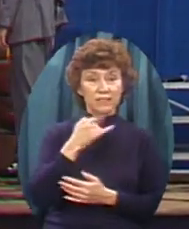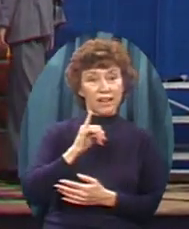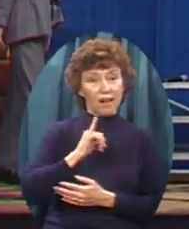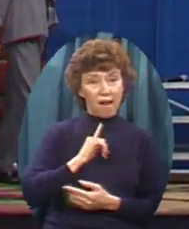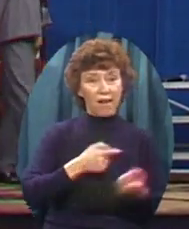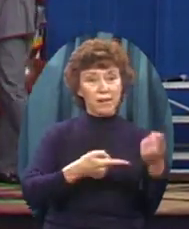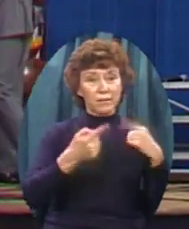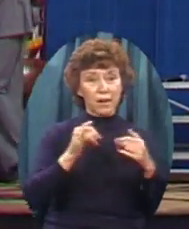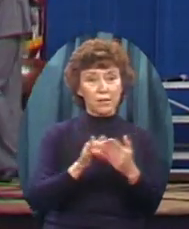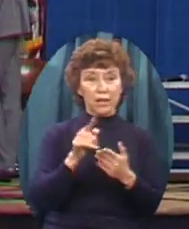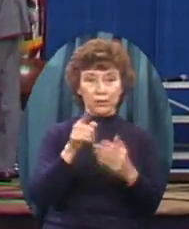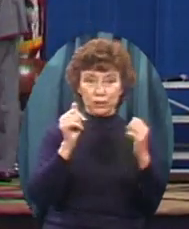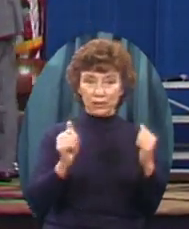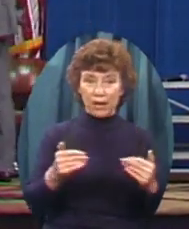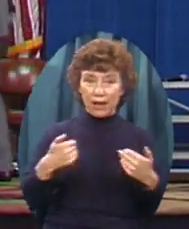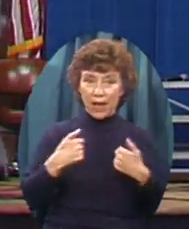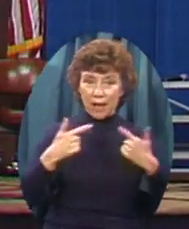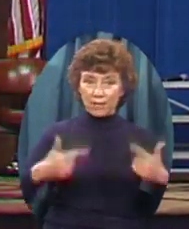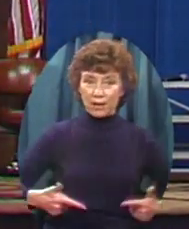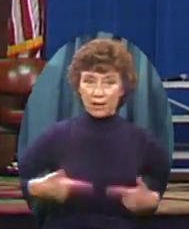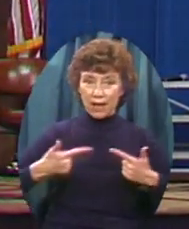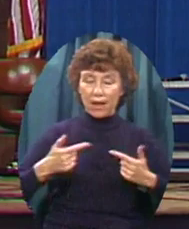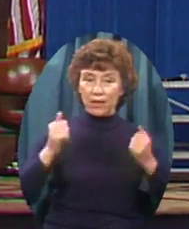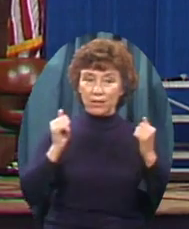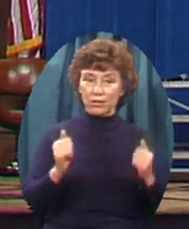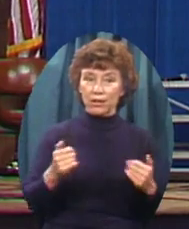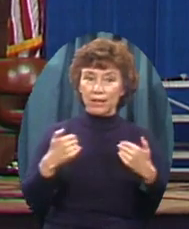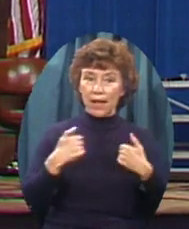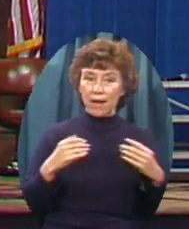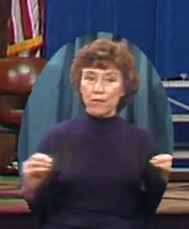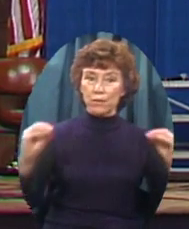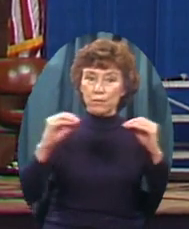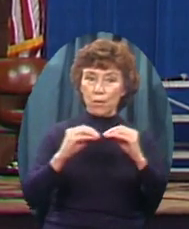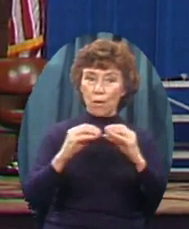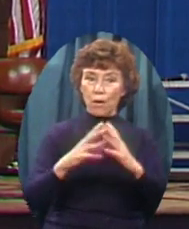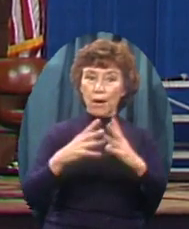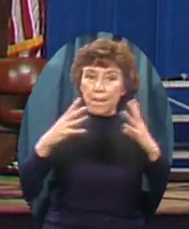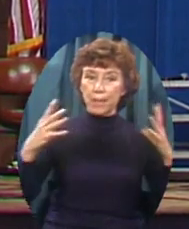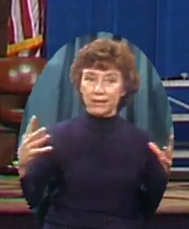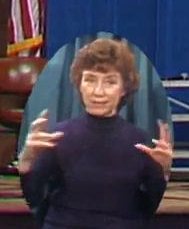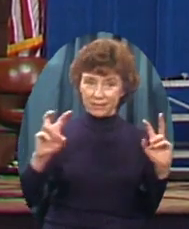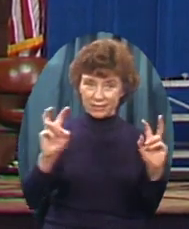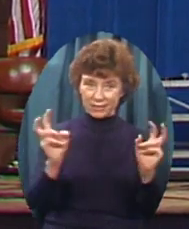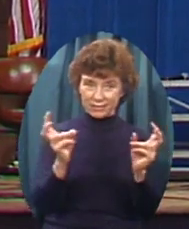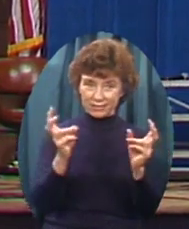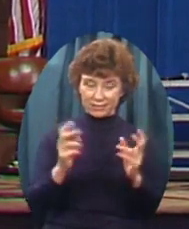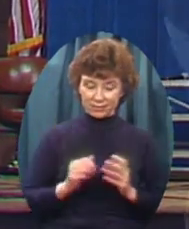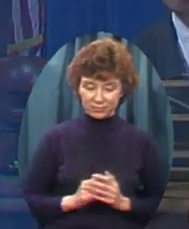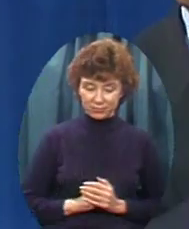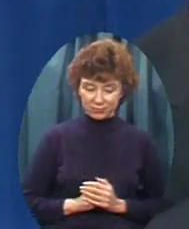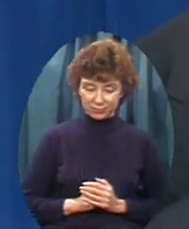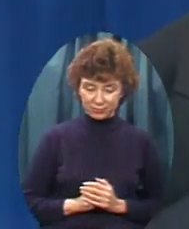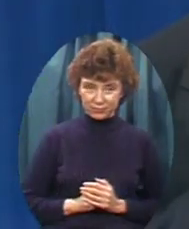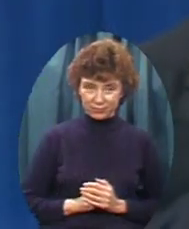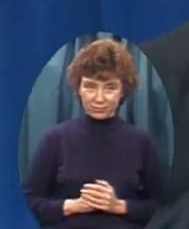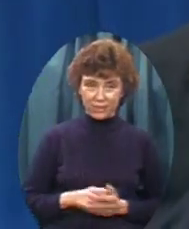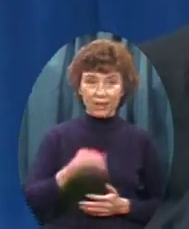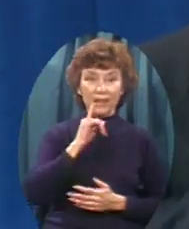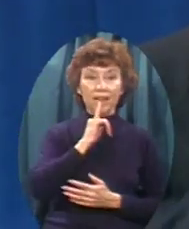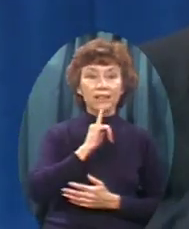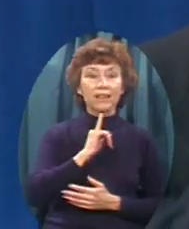have life And that you might have it More abundantly There's